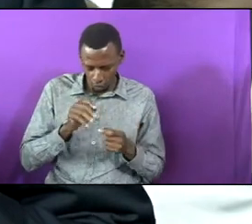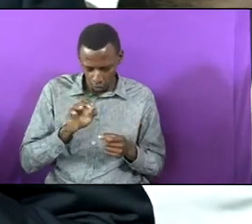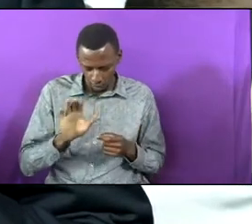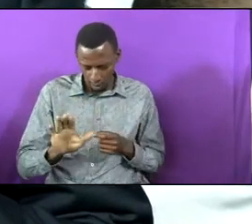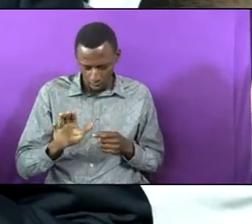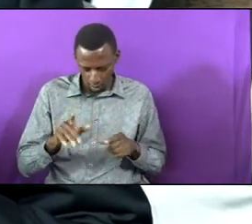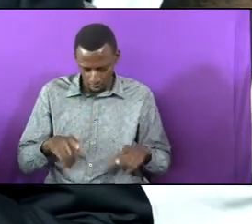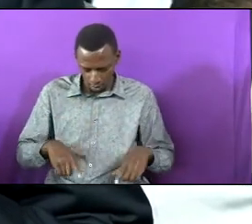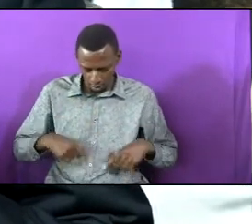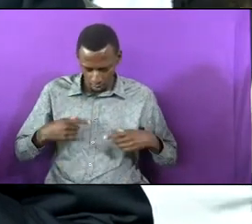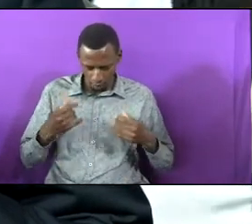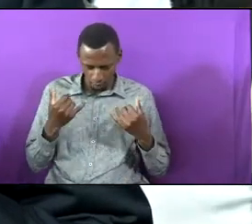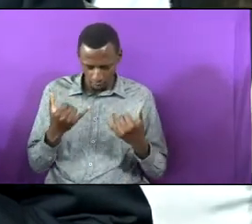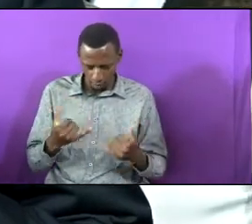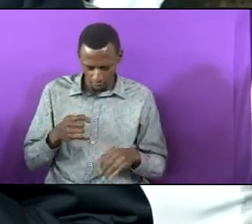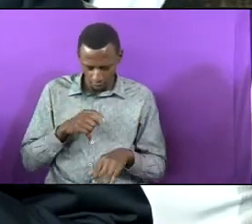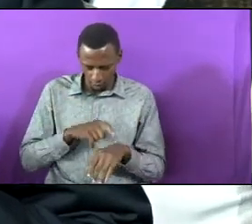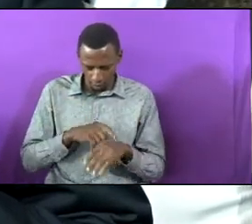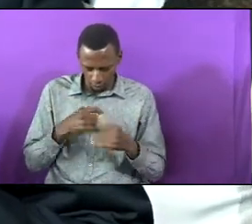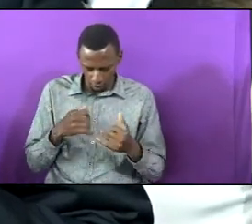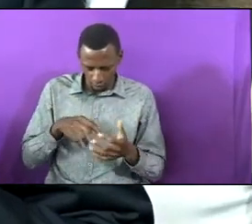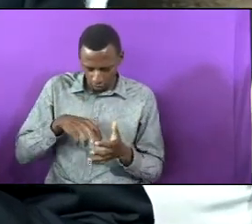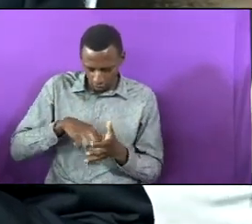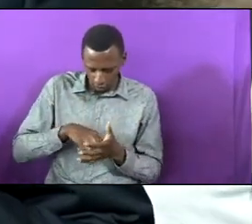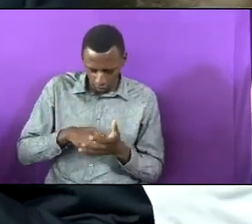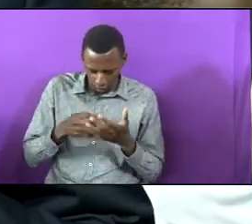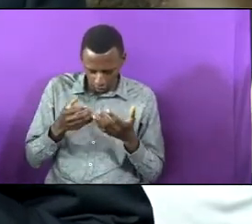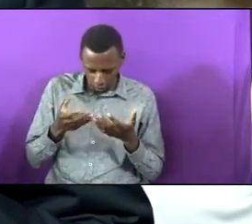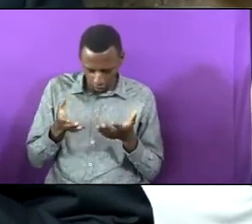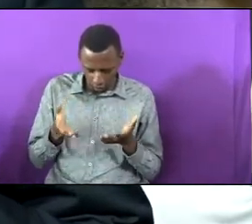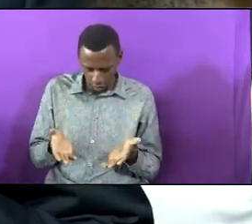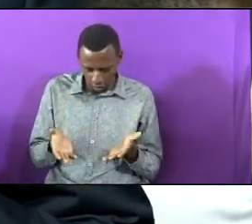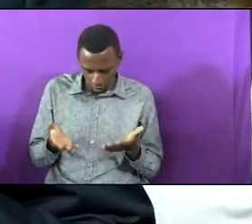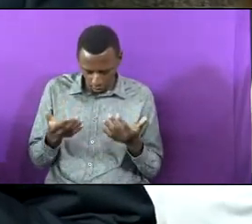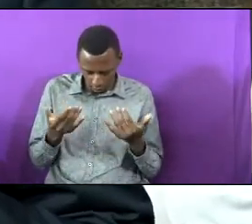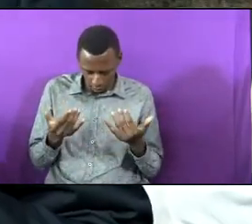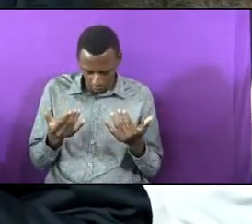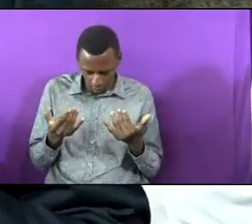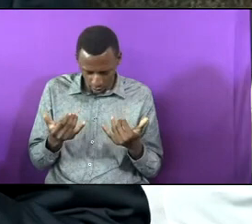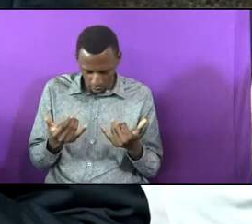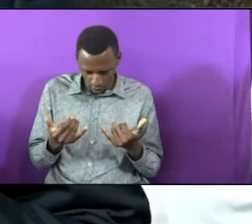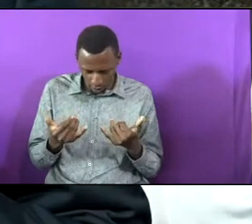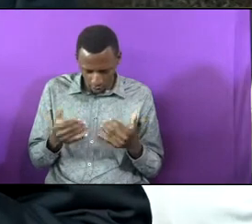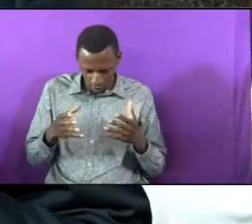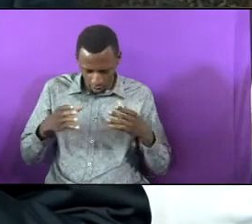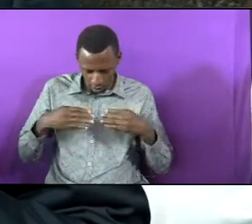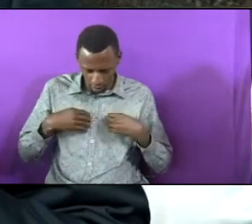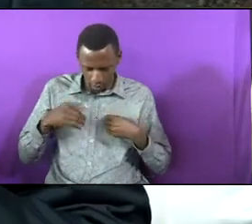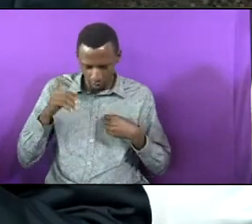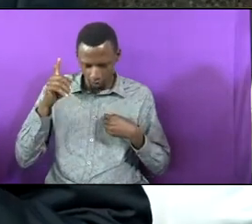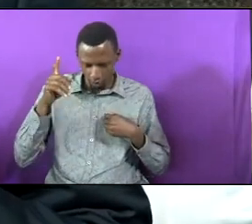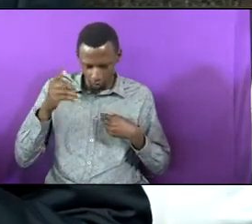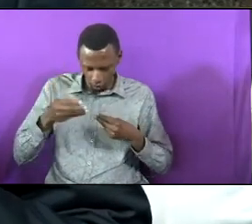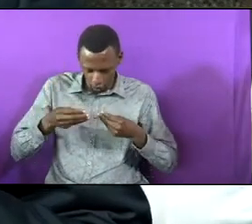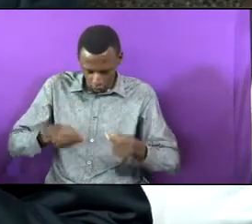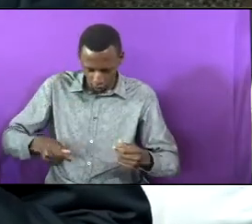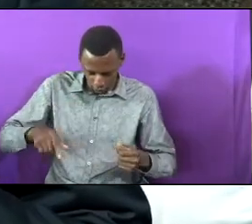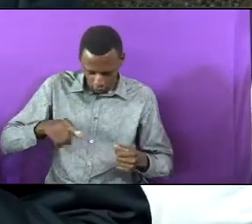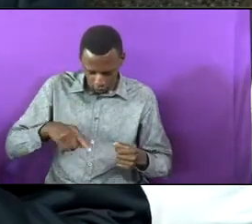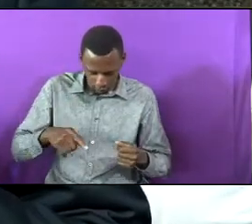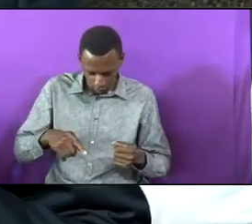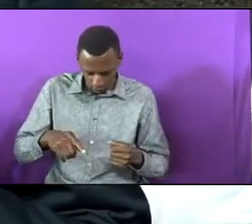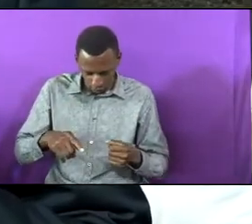And we kneel here, Lord, to accept you to conquer us. From our birth, we are born